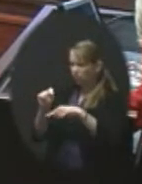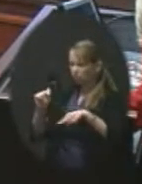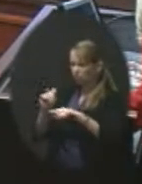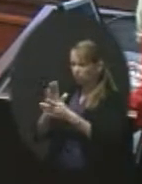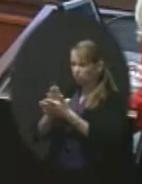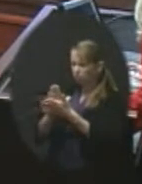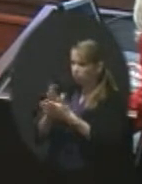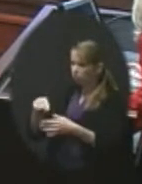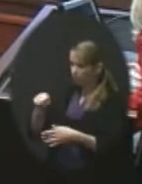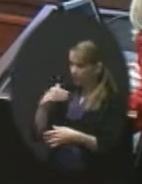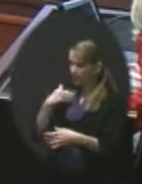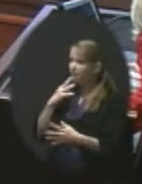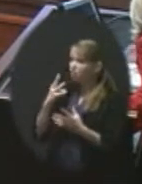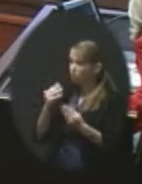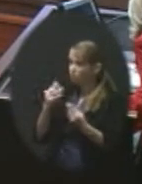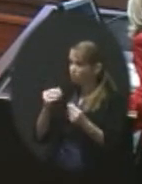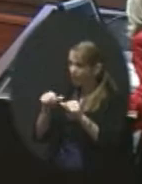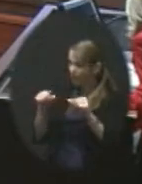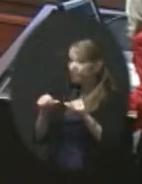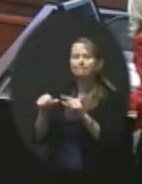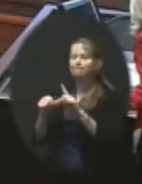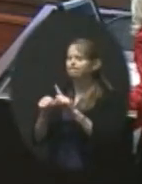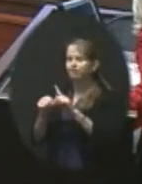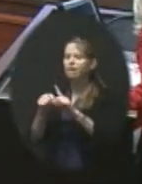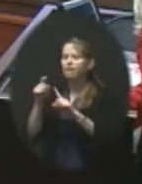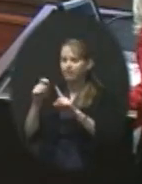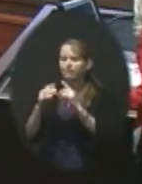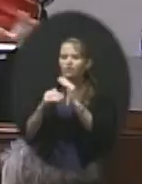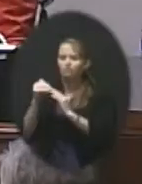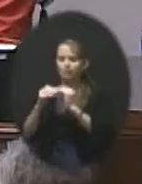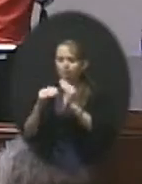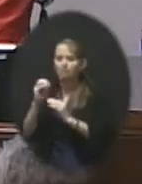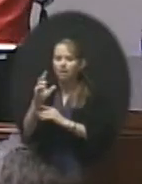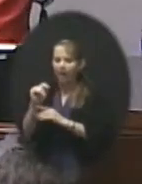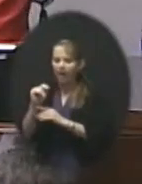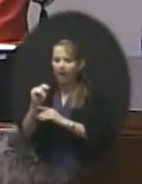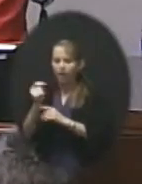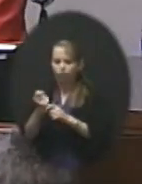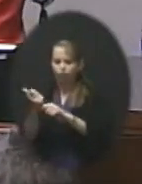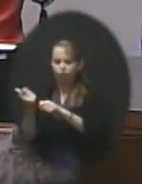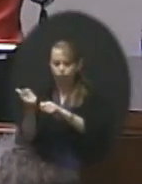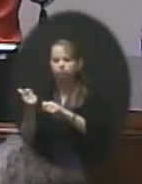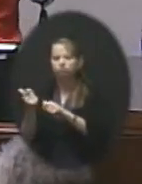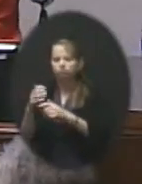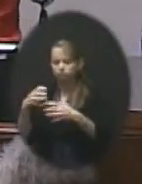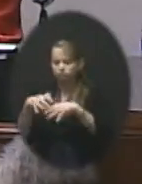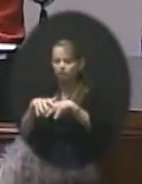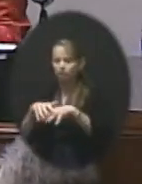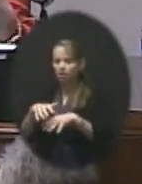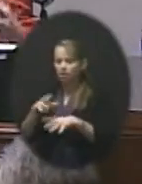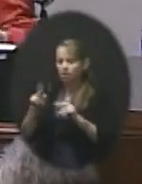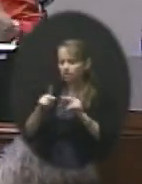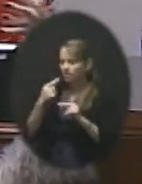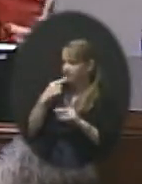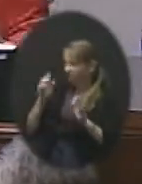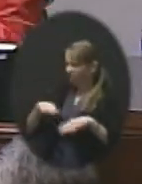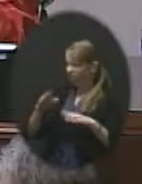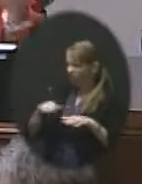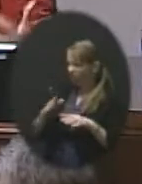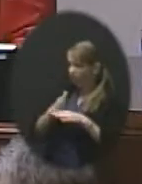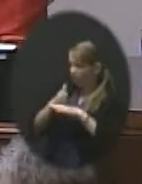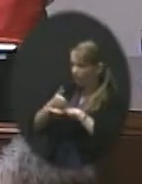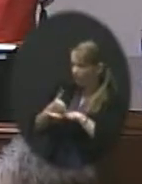some of our other schools? They've had to be built out. They're built out. question. So in order, you know, it's like folks like if you're over capacity, our kids like out on